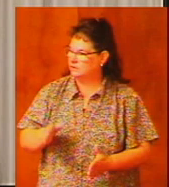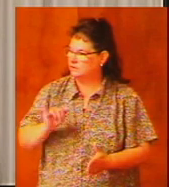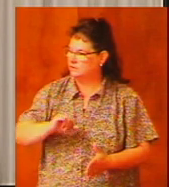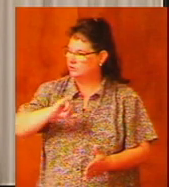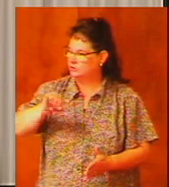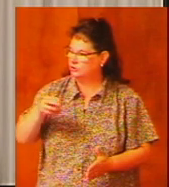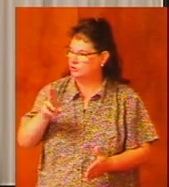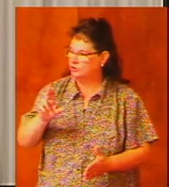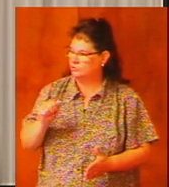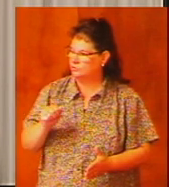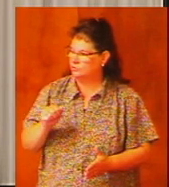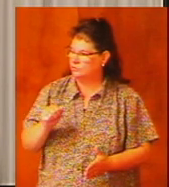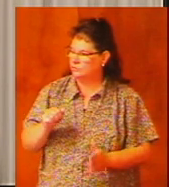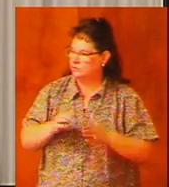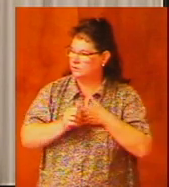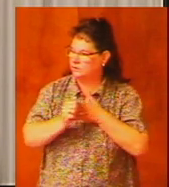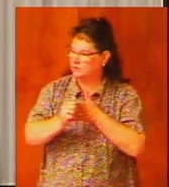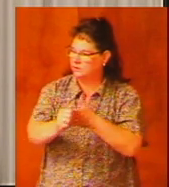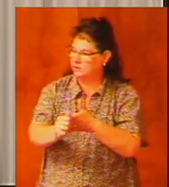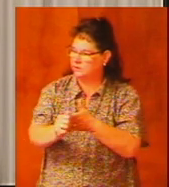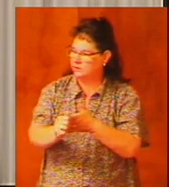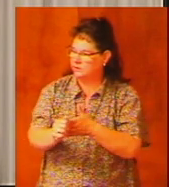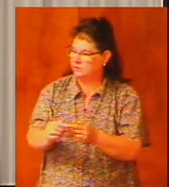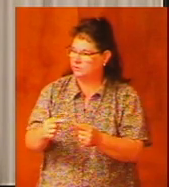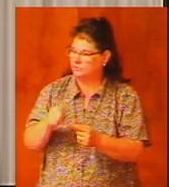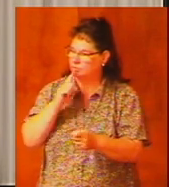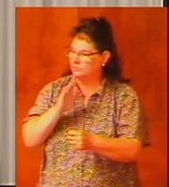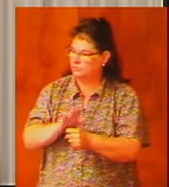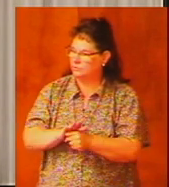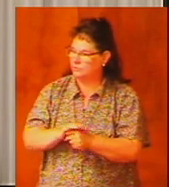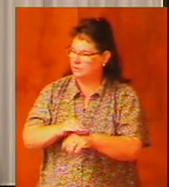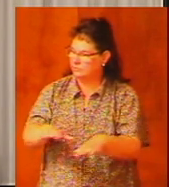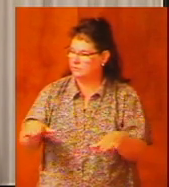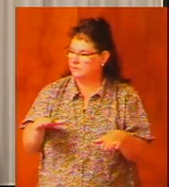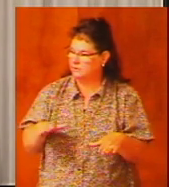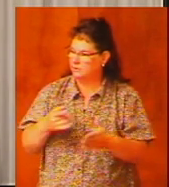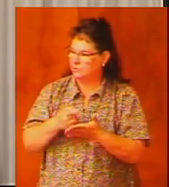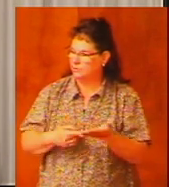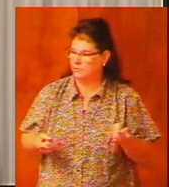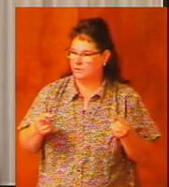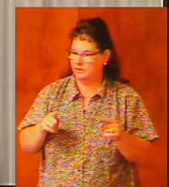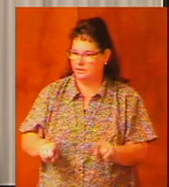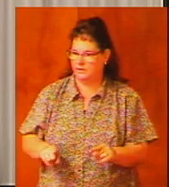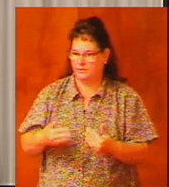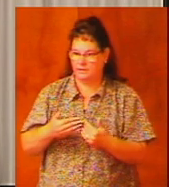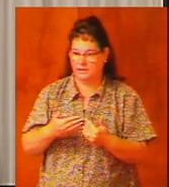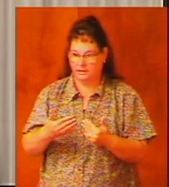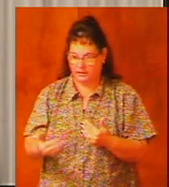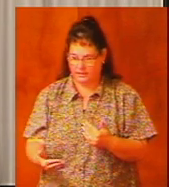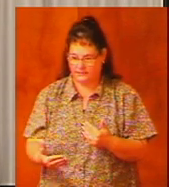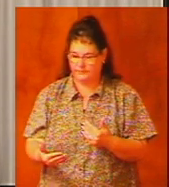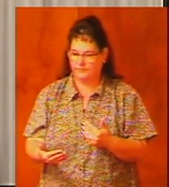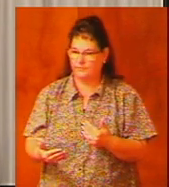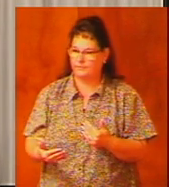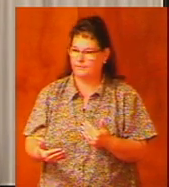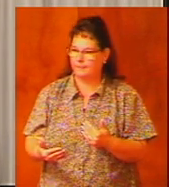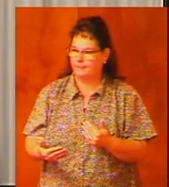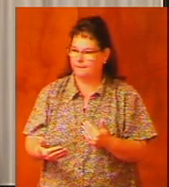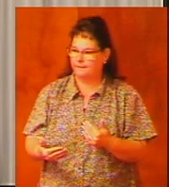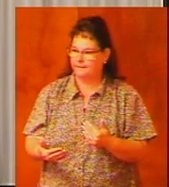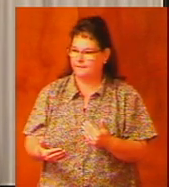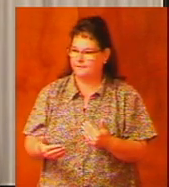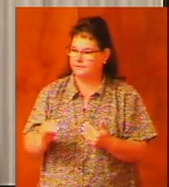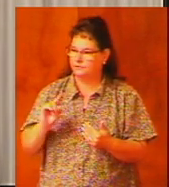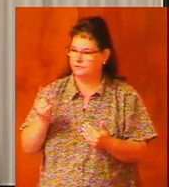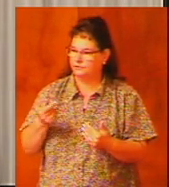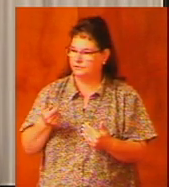Joshua led into the promised land and what happened afterwards. Just